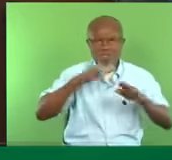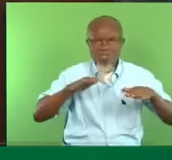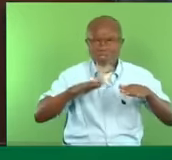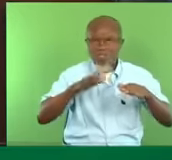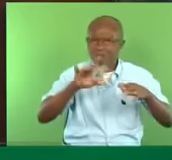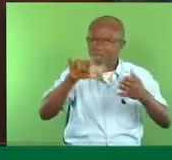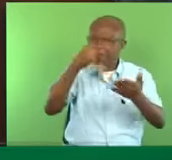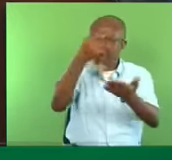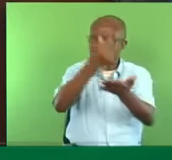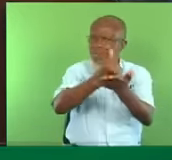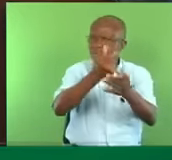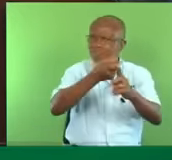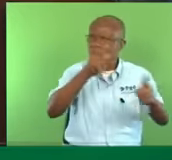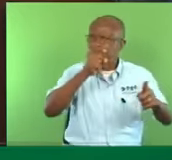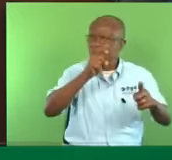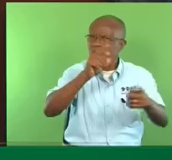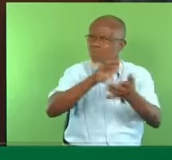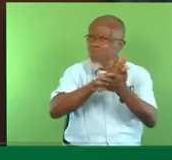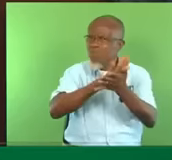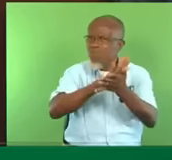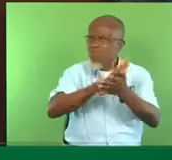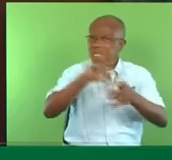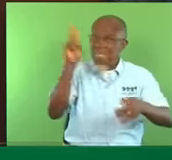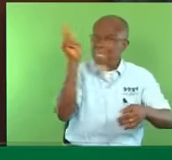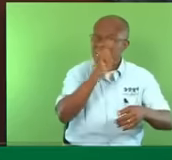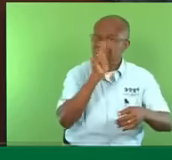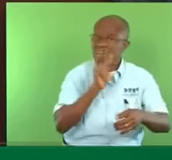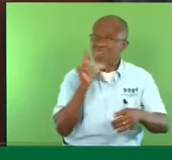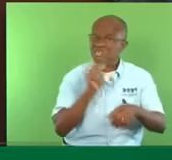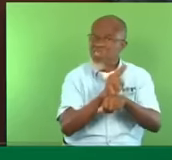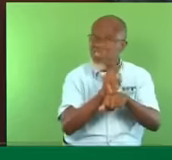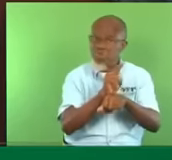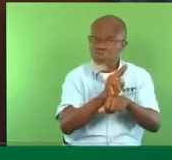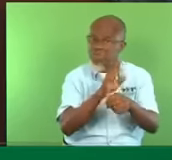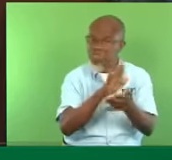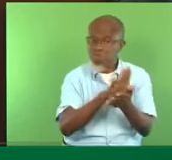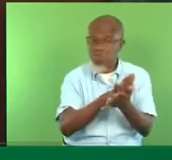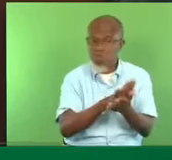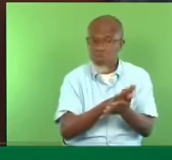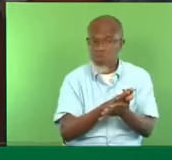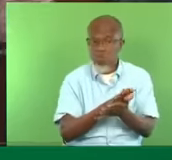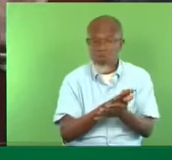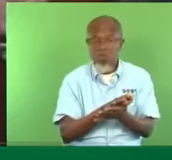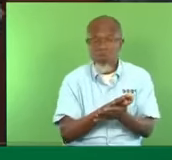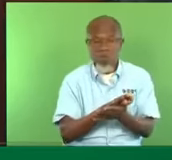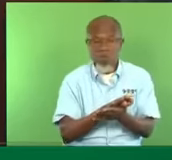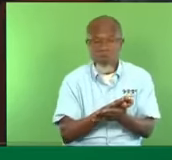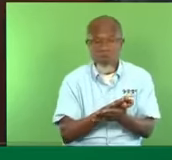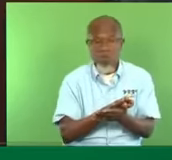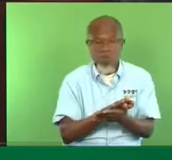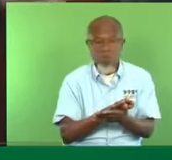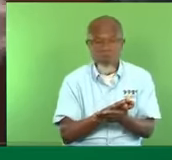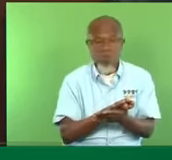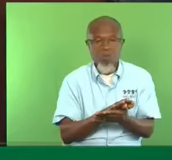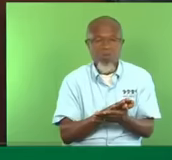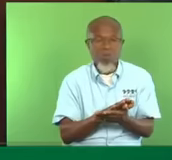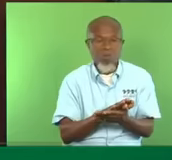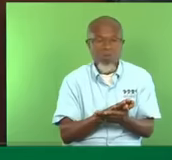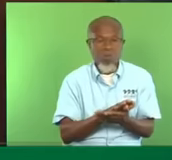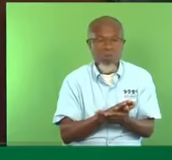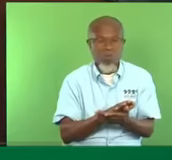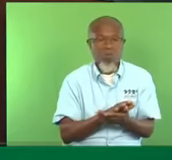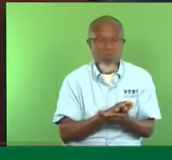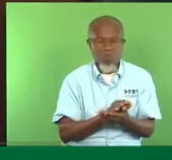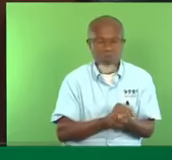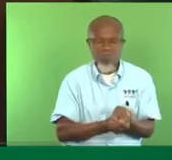years or so, they were at a temple, a Hindu temple, far away from where the school is located. And when they graduate, they got a certificate that they attended the school which they never set